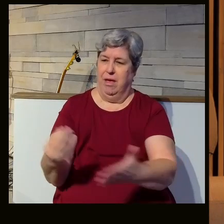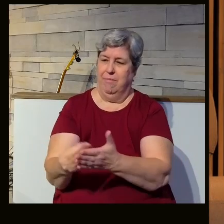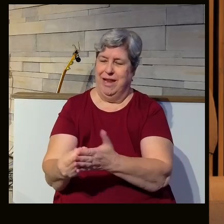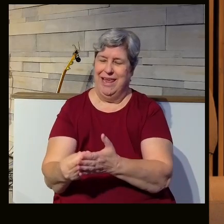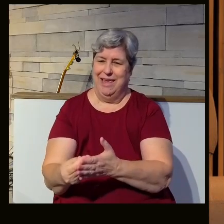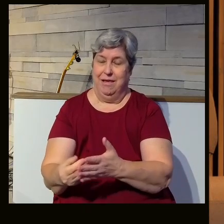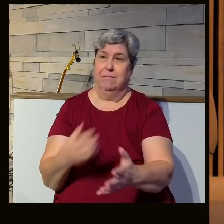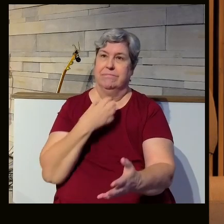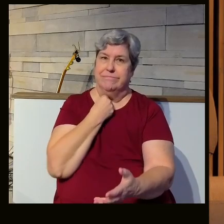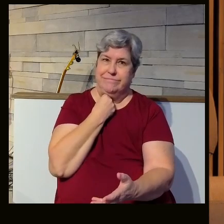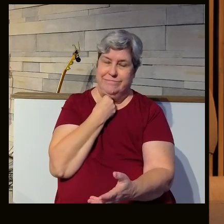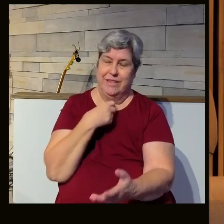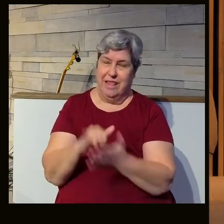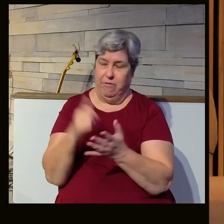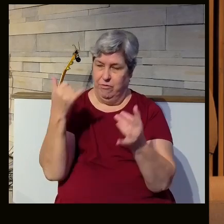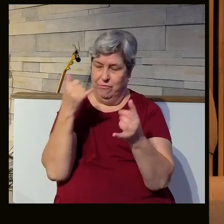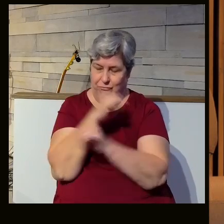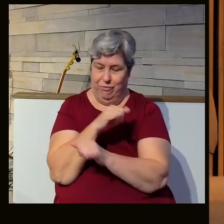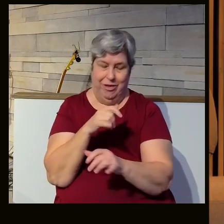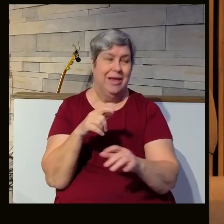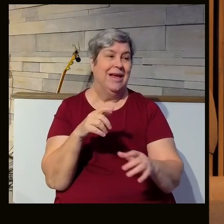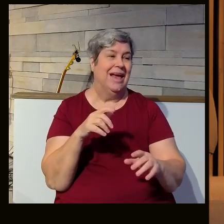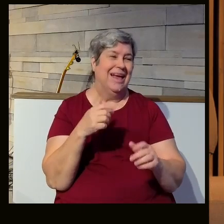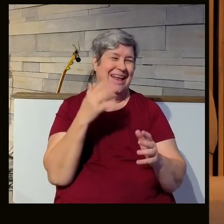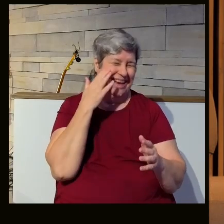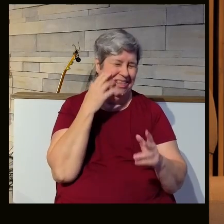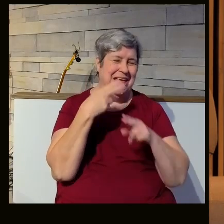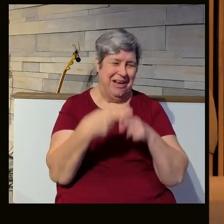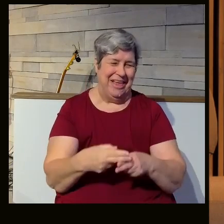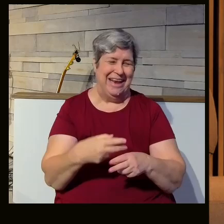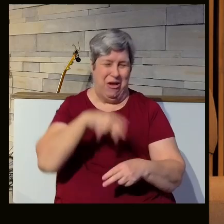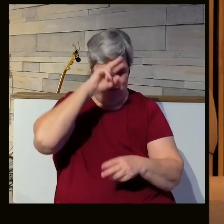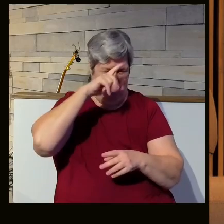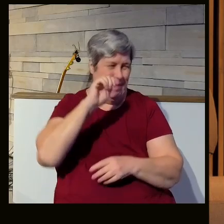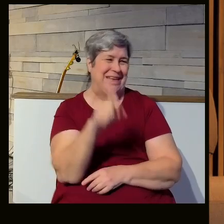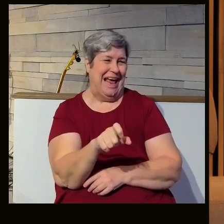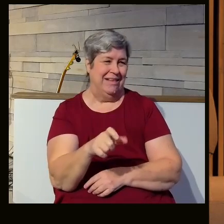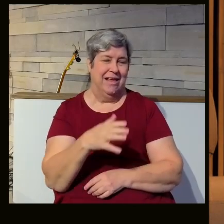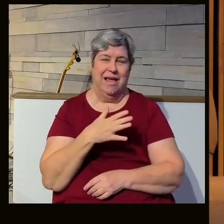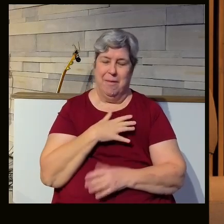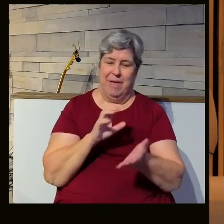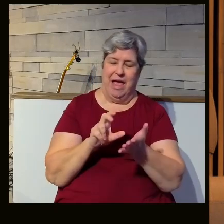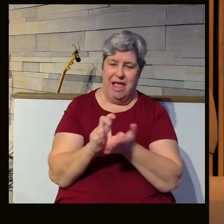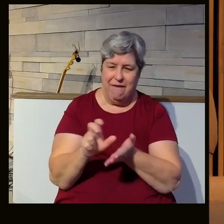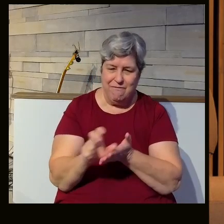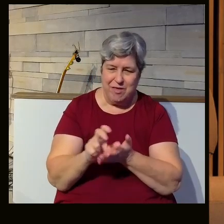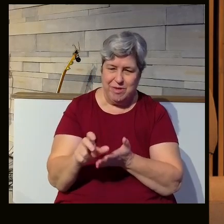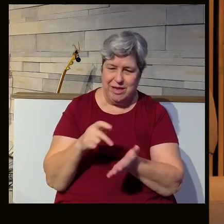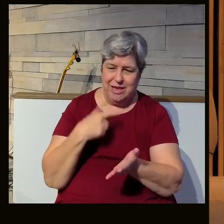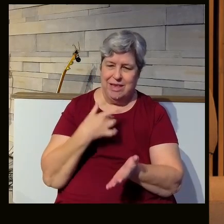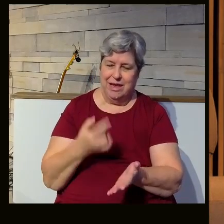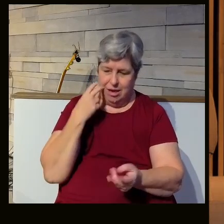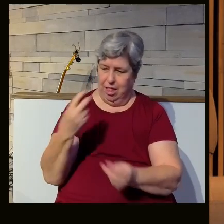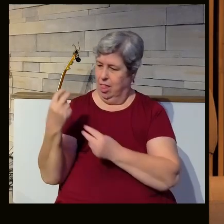Ramsey calls that a stupid tax, right? And everybody's paid it, okay? I mean, my investment strategy has generally been, looking back at my history,